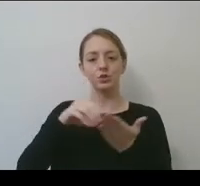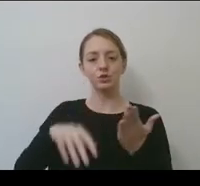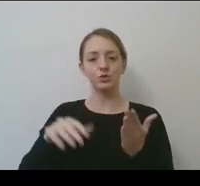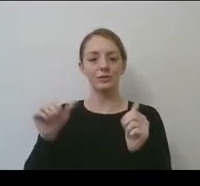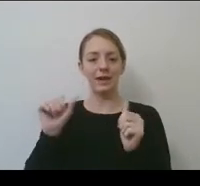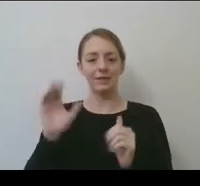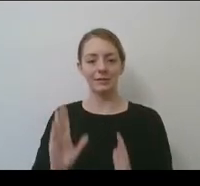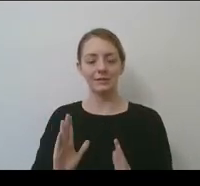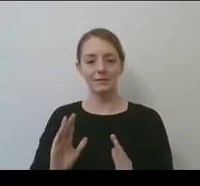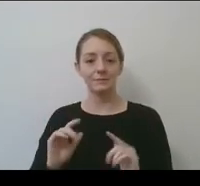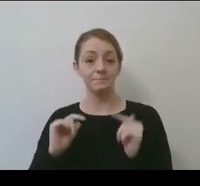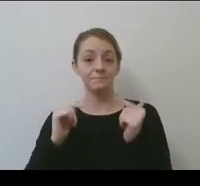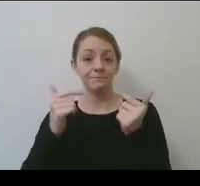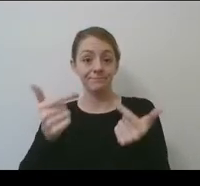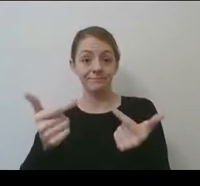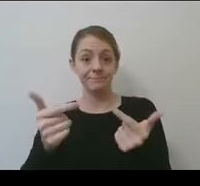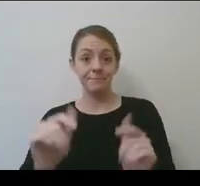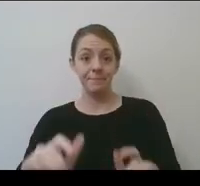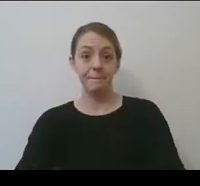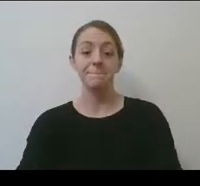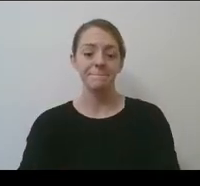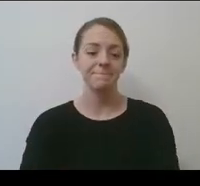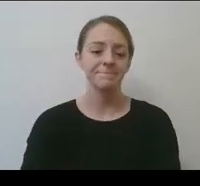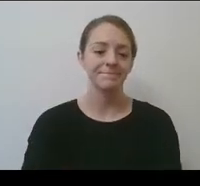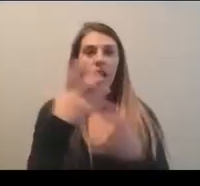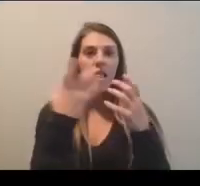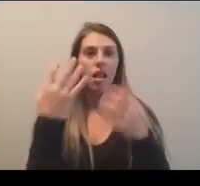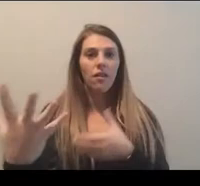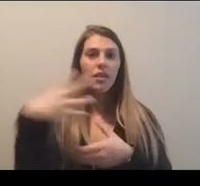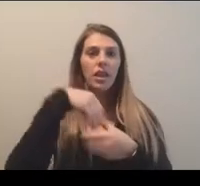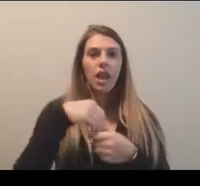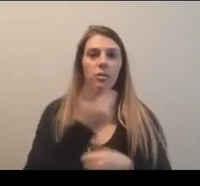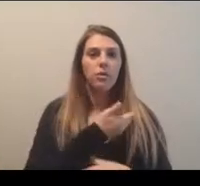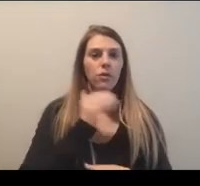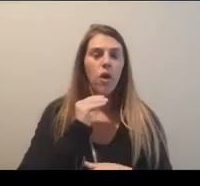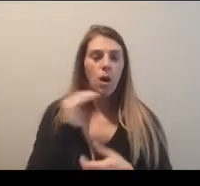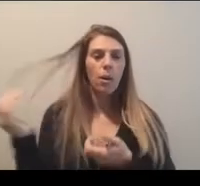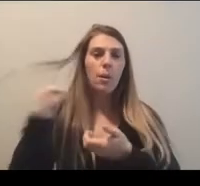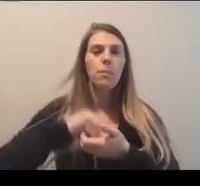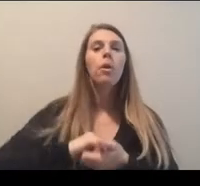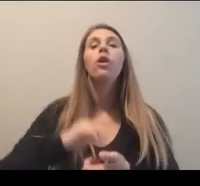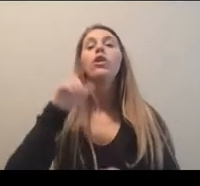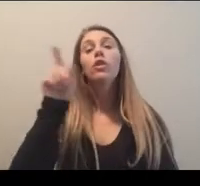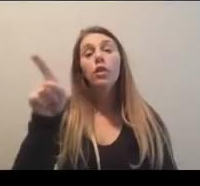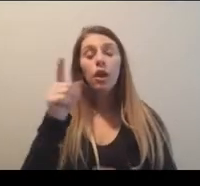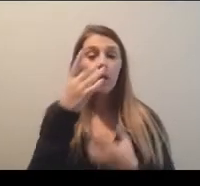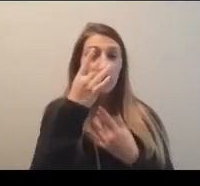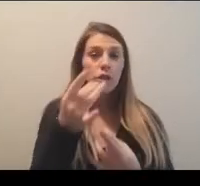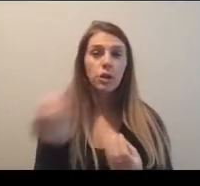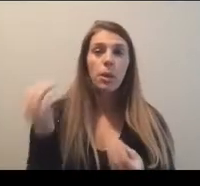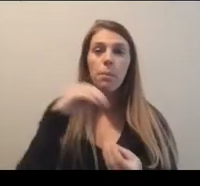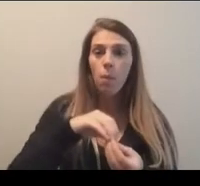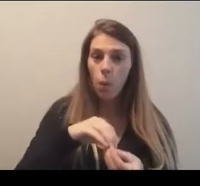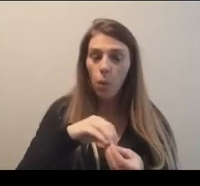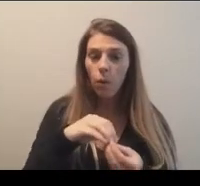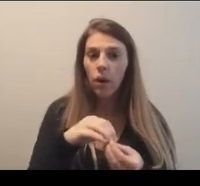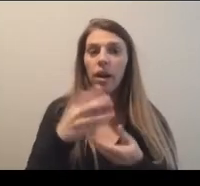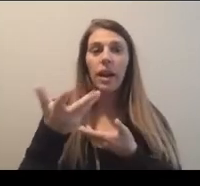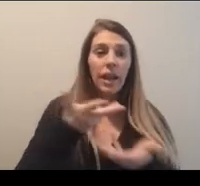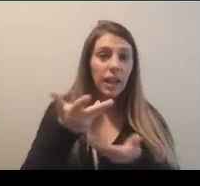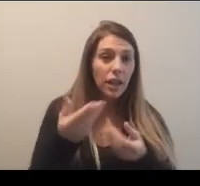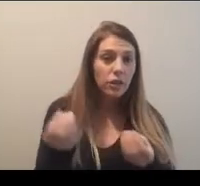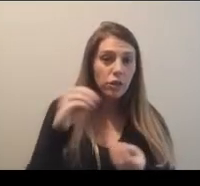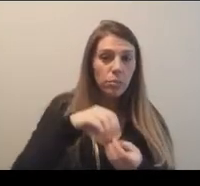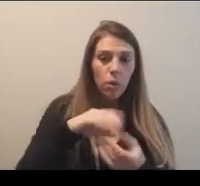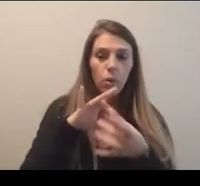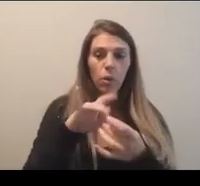seen great engagement from our corporate partners and champions. Um, their, their interest in, in doing more and engaging more with